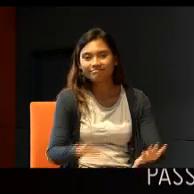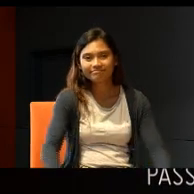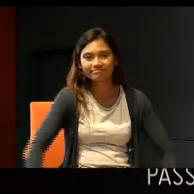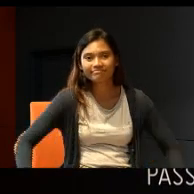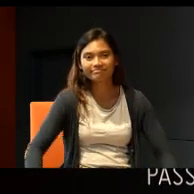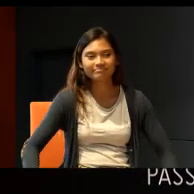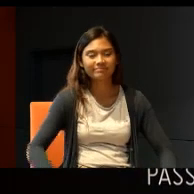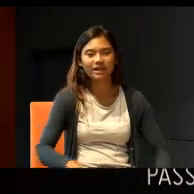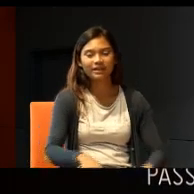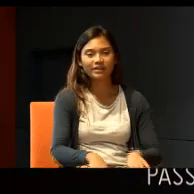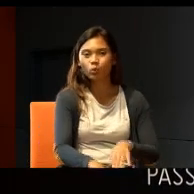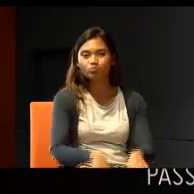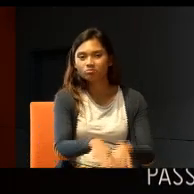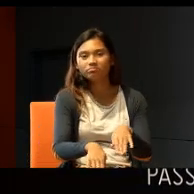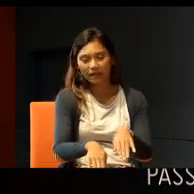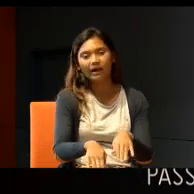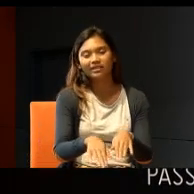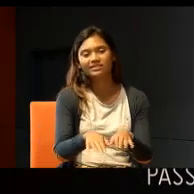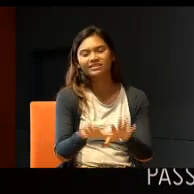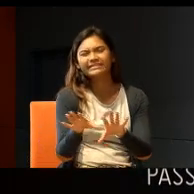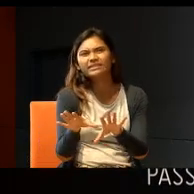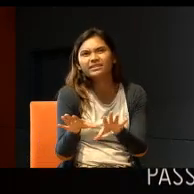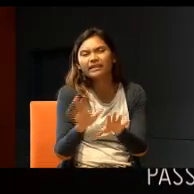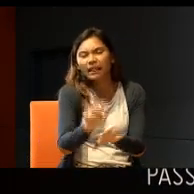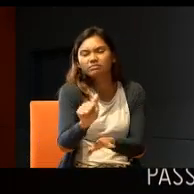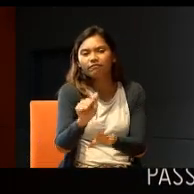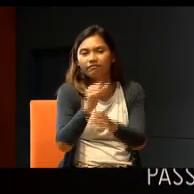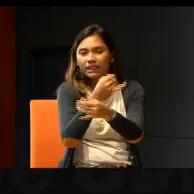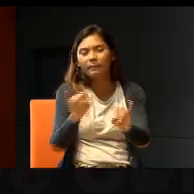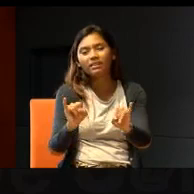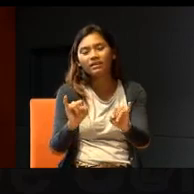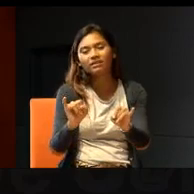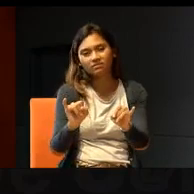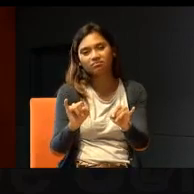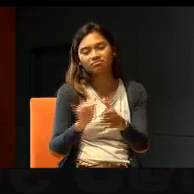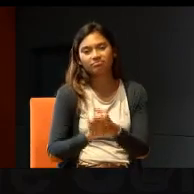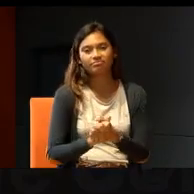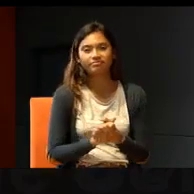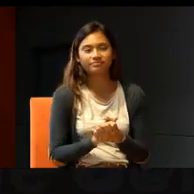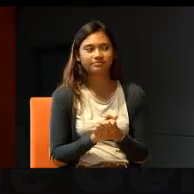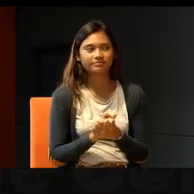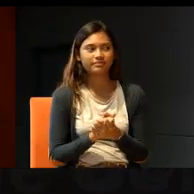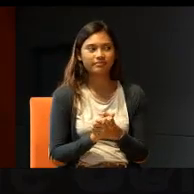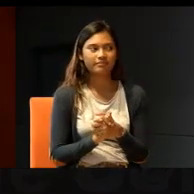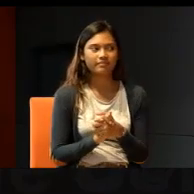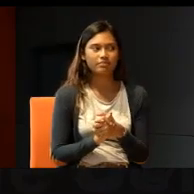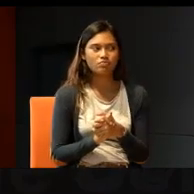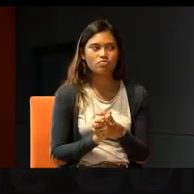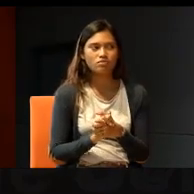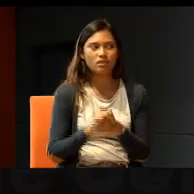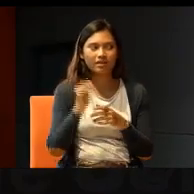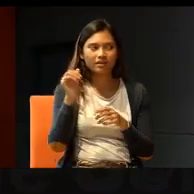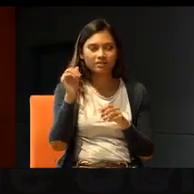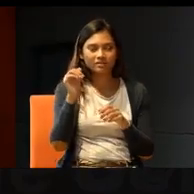So, they make do with what they have. You can see, you can see that they are, especially those who are physically disabled.